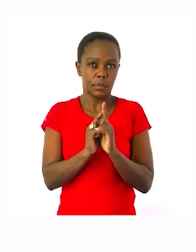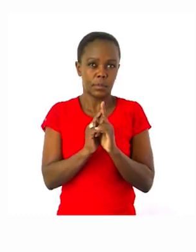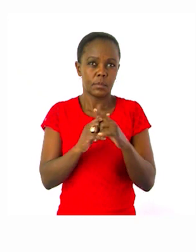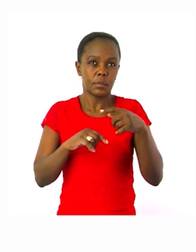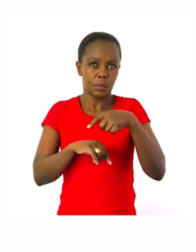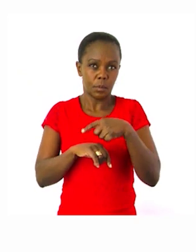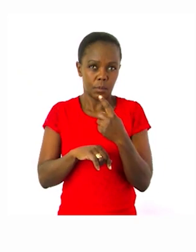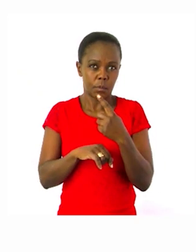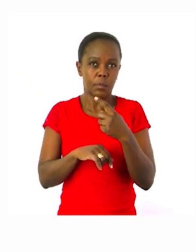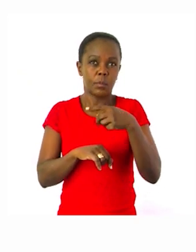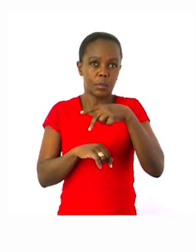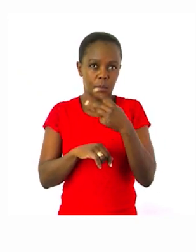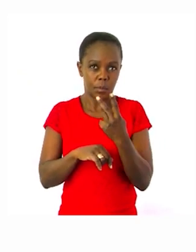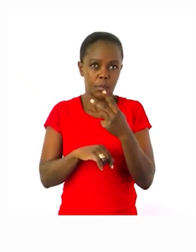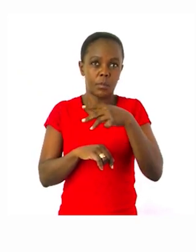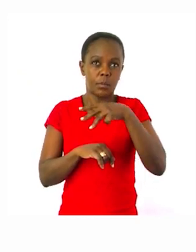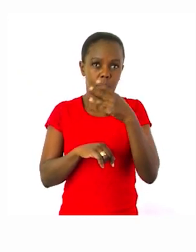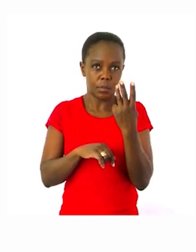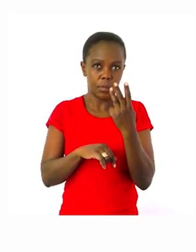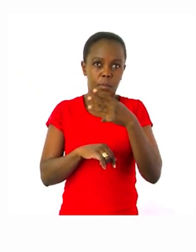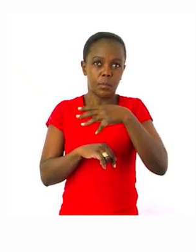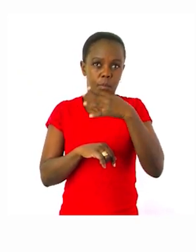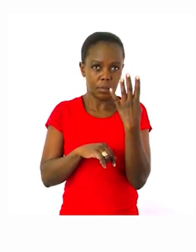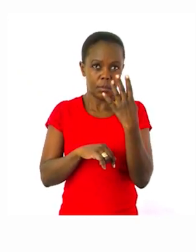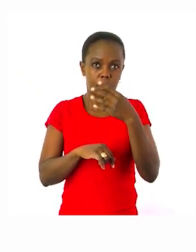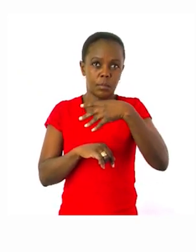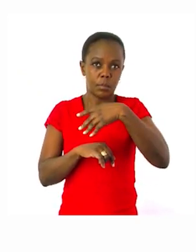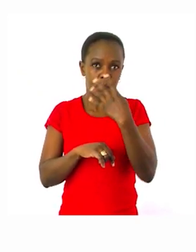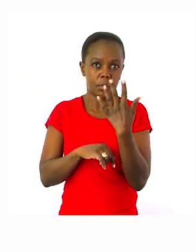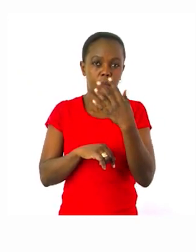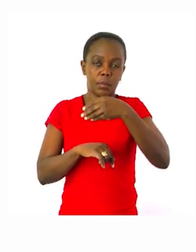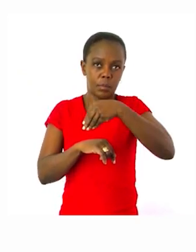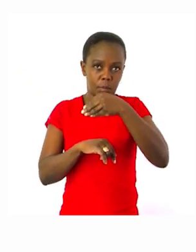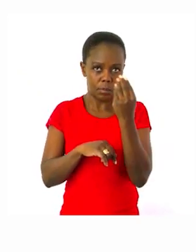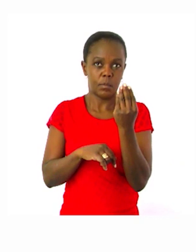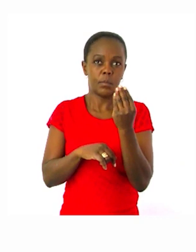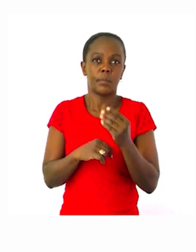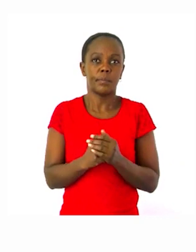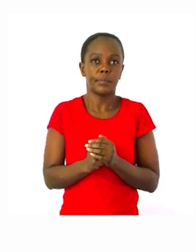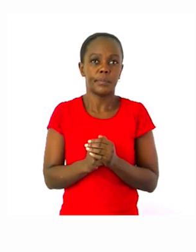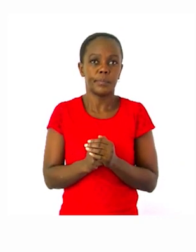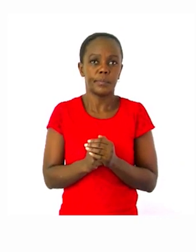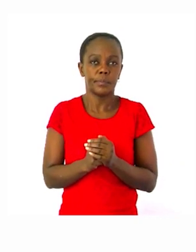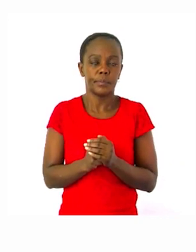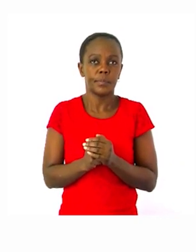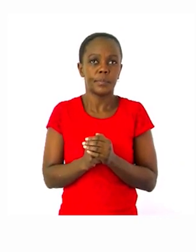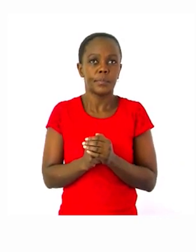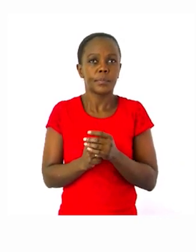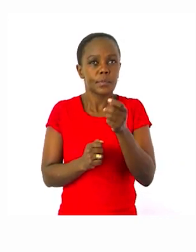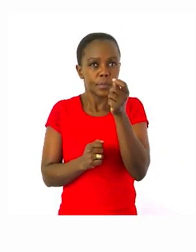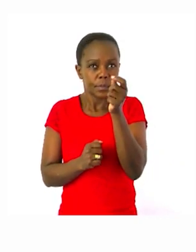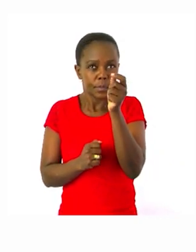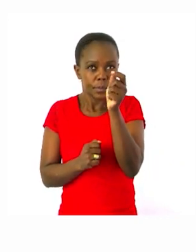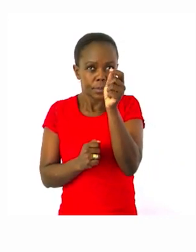Wednesday, Thursday, Friday, Saturday. We are going to trace out for our